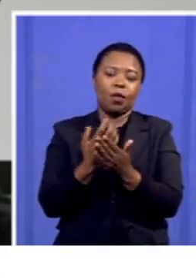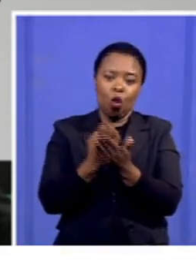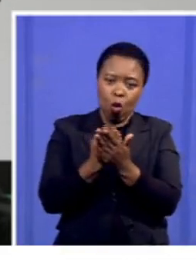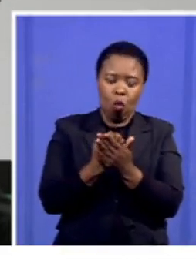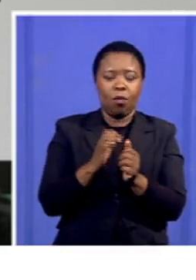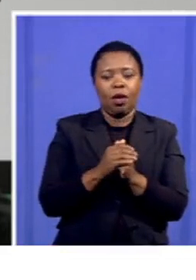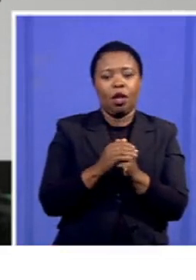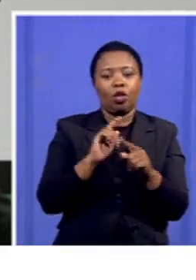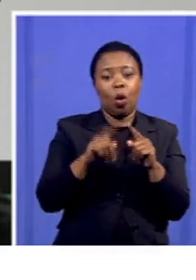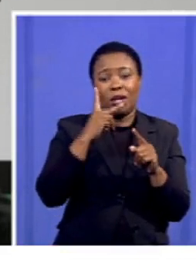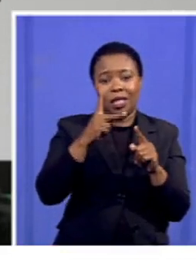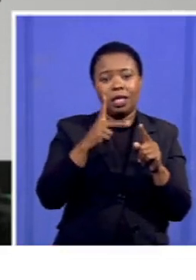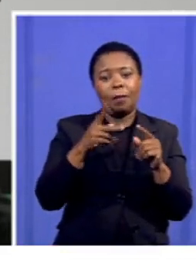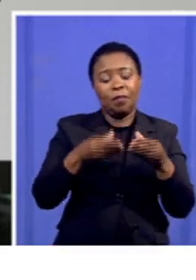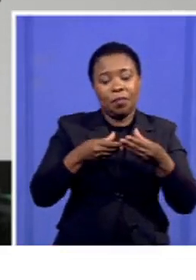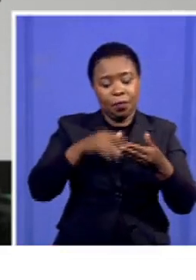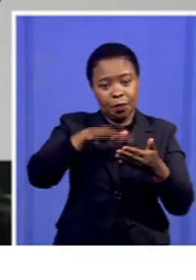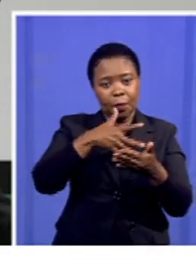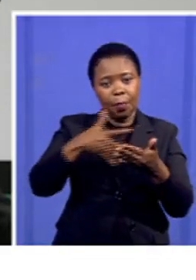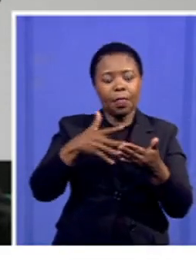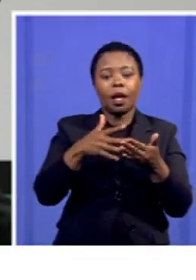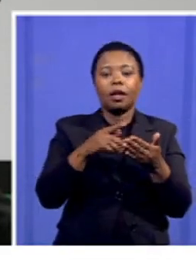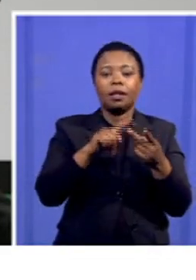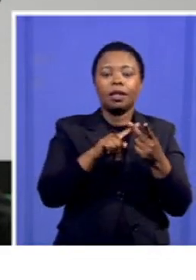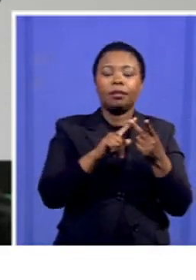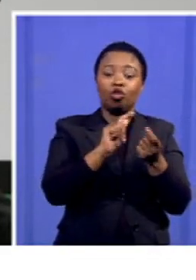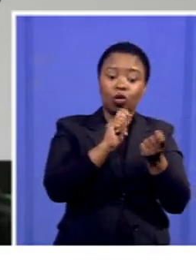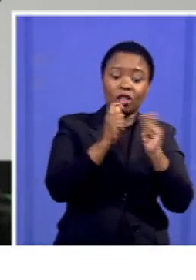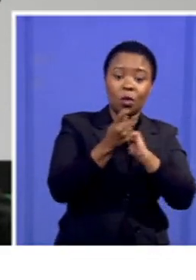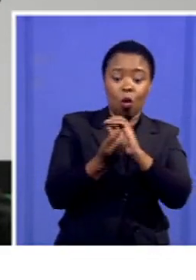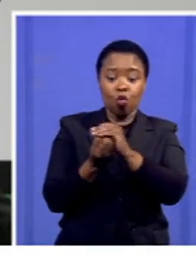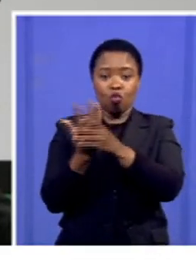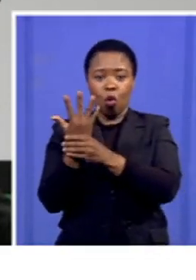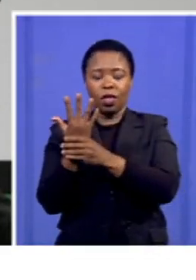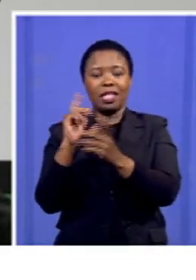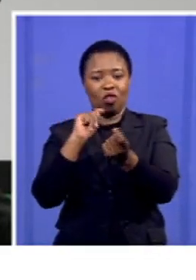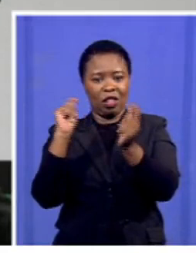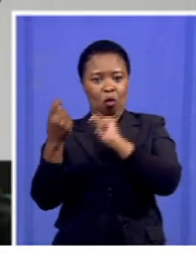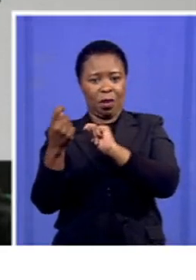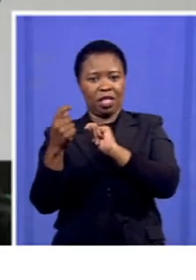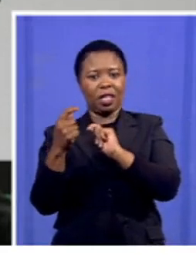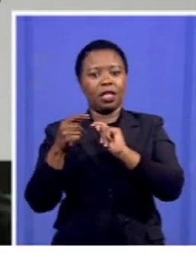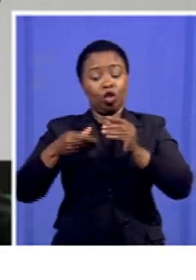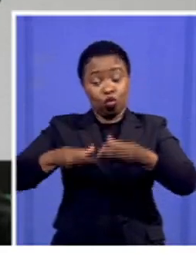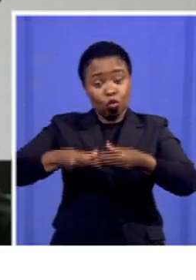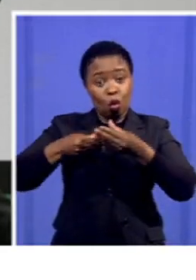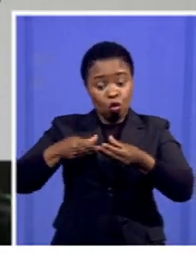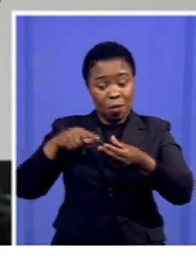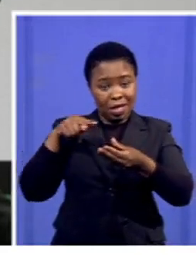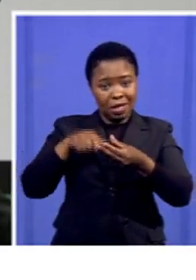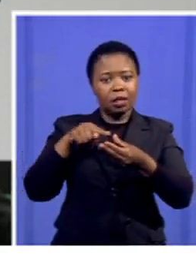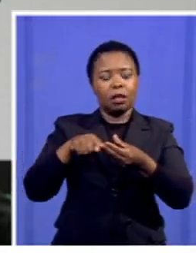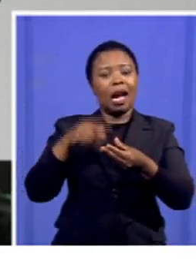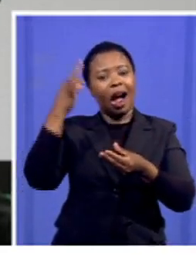released, which is the Reconstruction and Growth and Transformation, which became the basis of the document that was released by